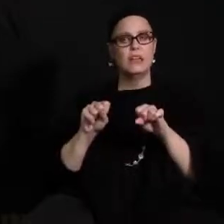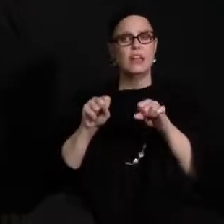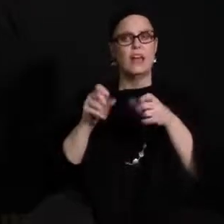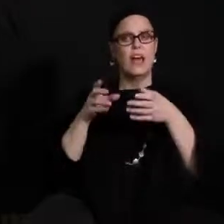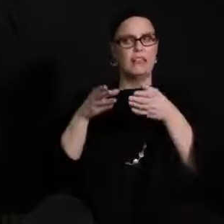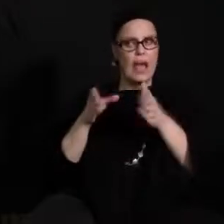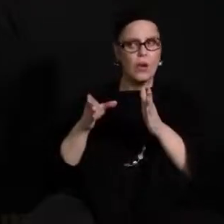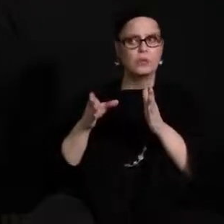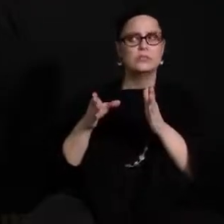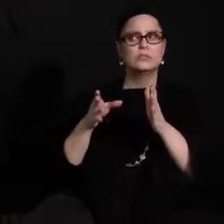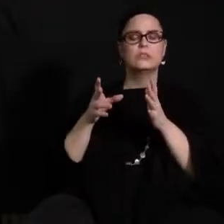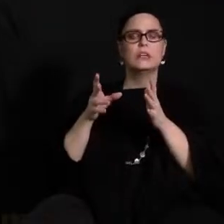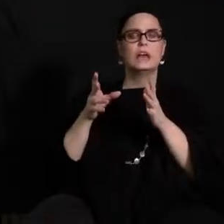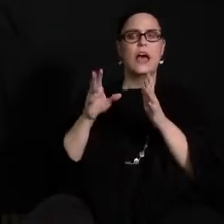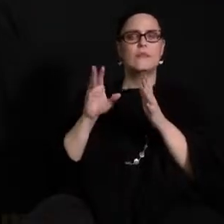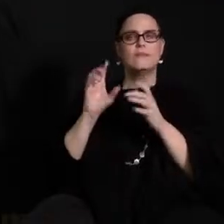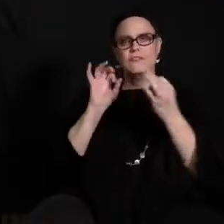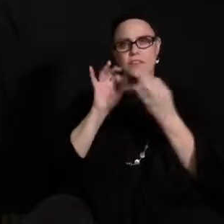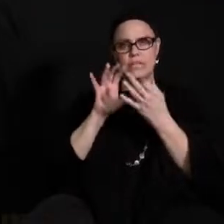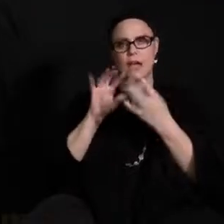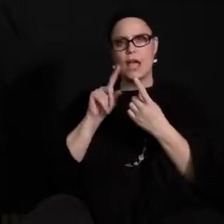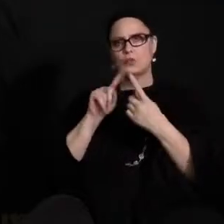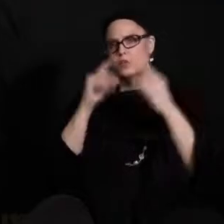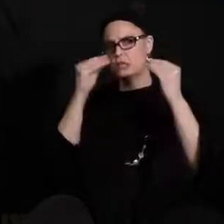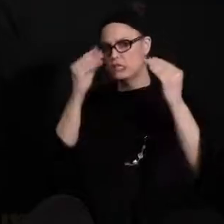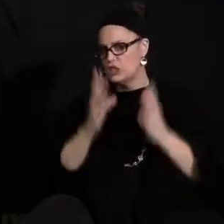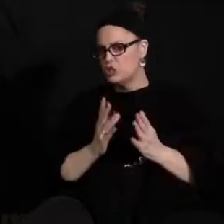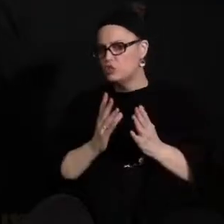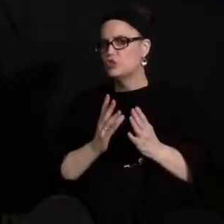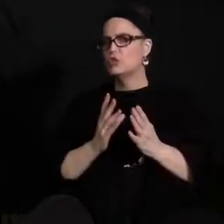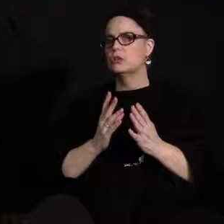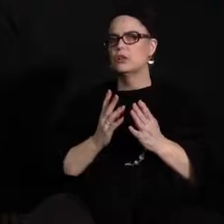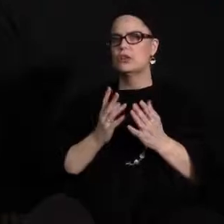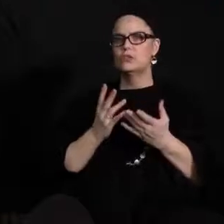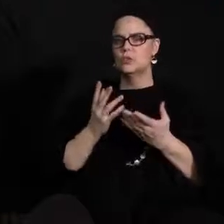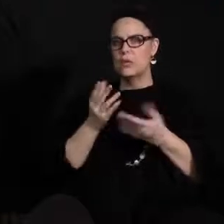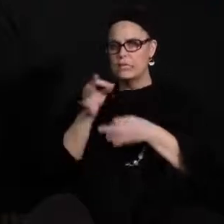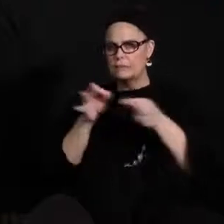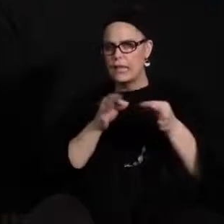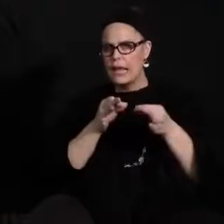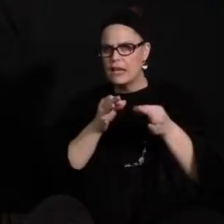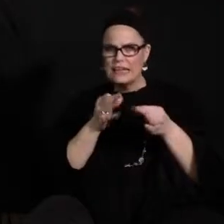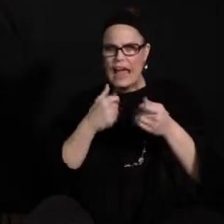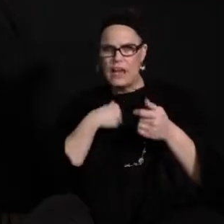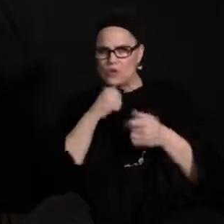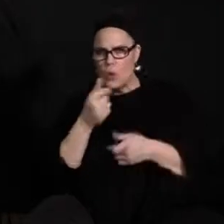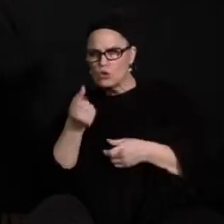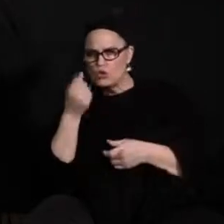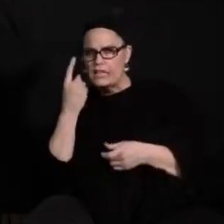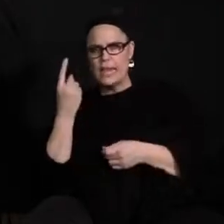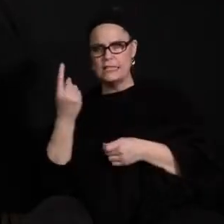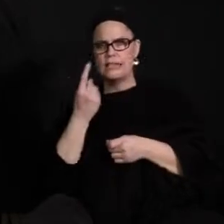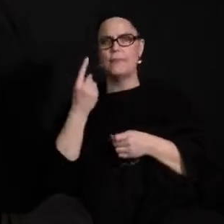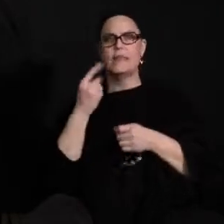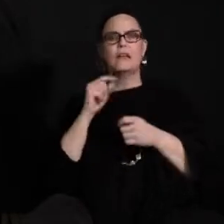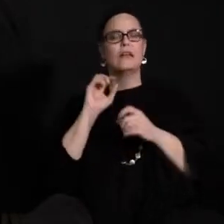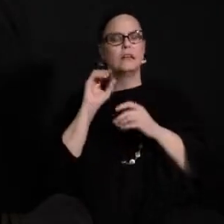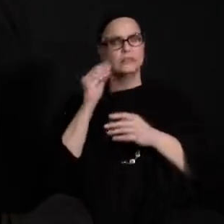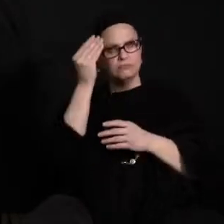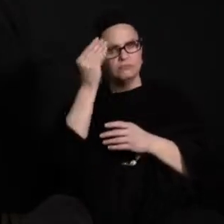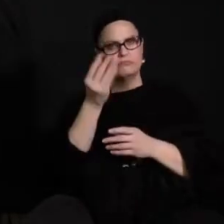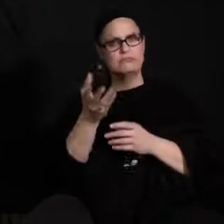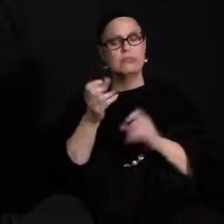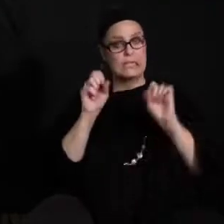on how how things are going for them and what they understand and what they don't understand and so it's it's this balance of when am i going to get